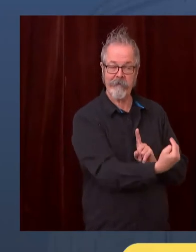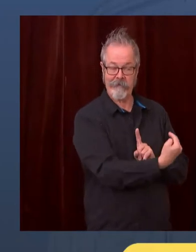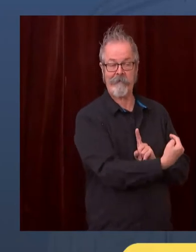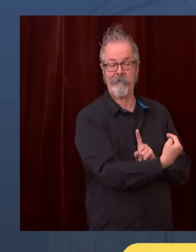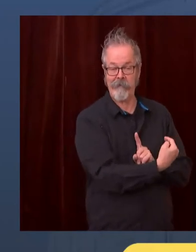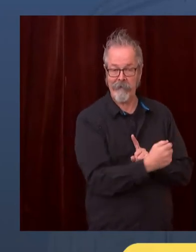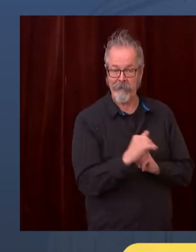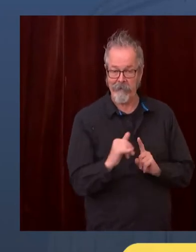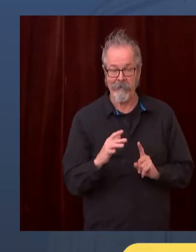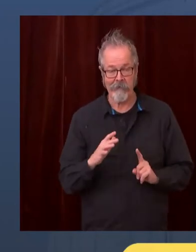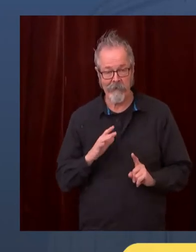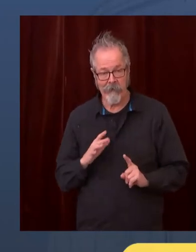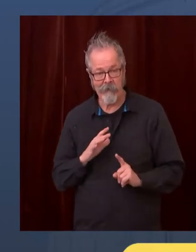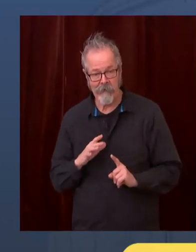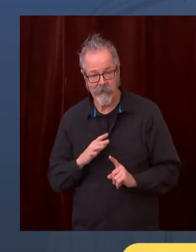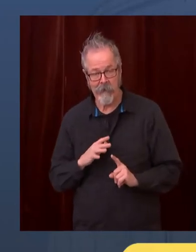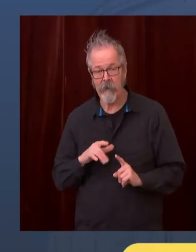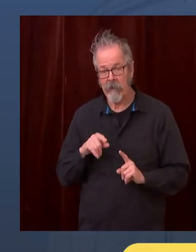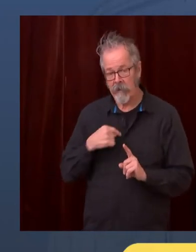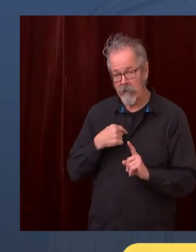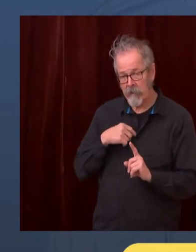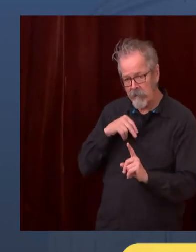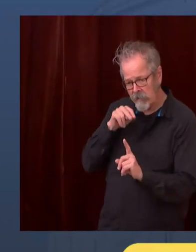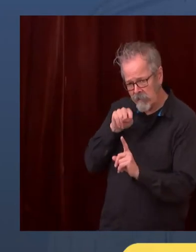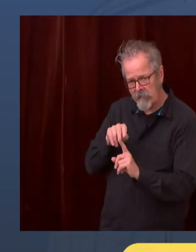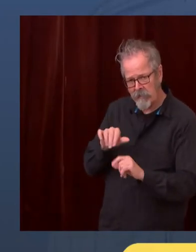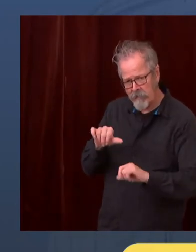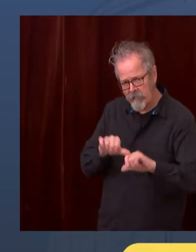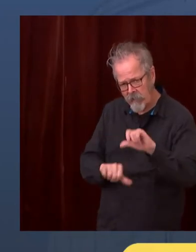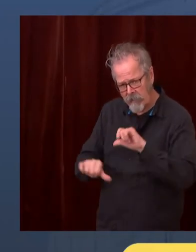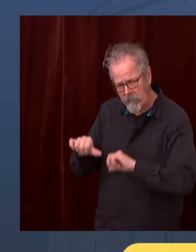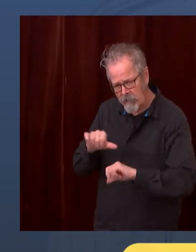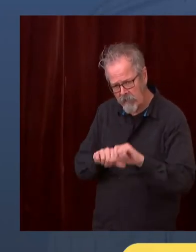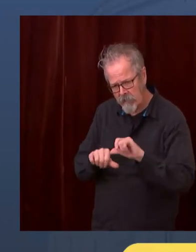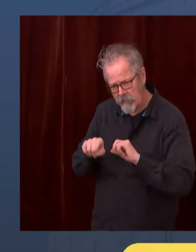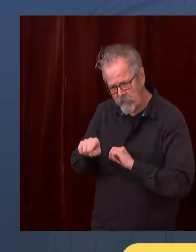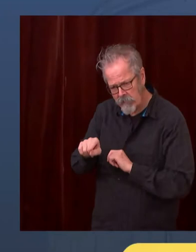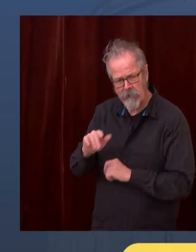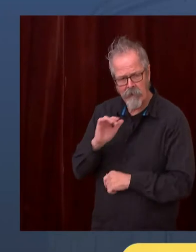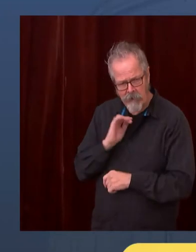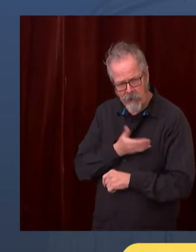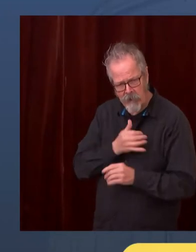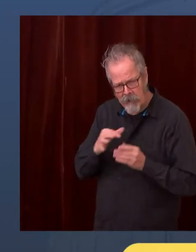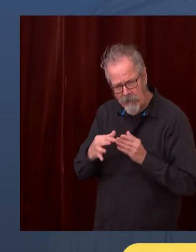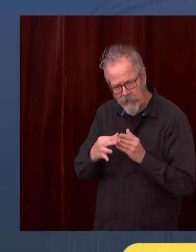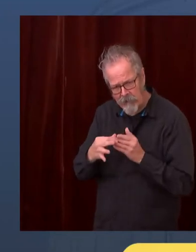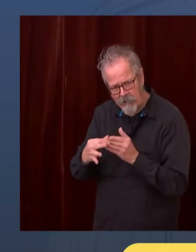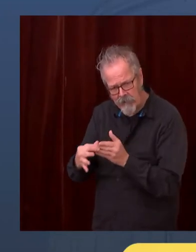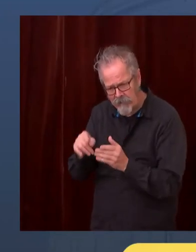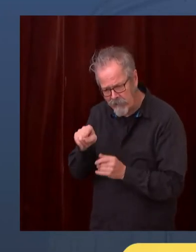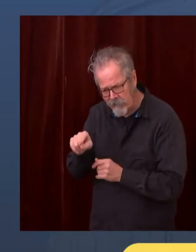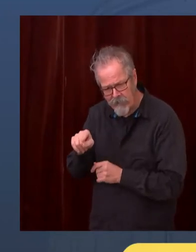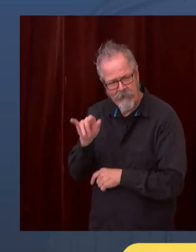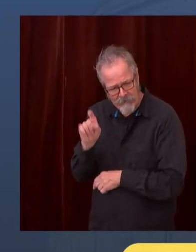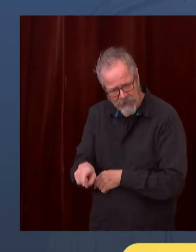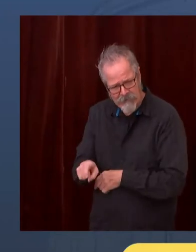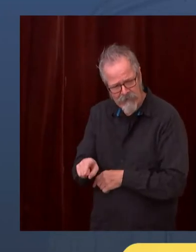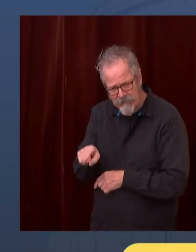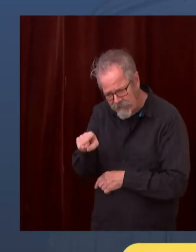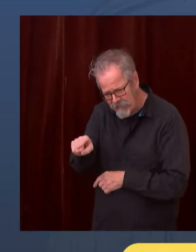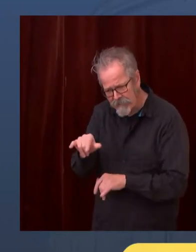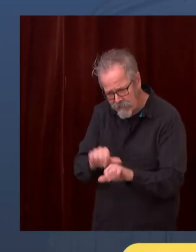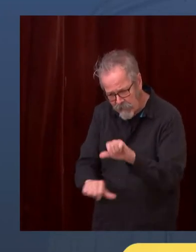you know, if I have a patient who is taking blood pressure medication, I can say, hey, you know what?